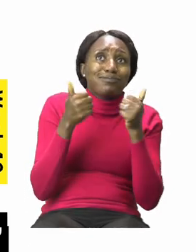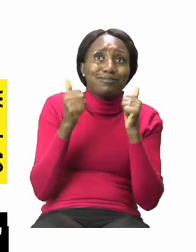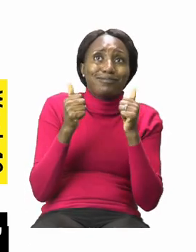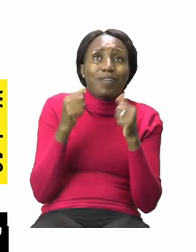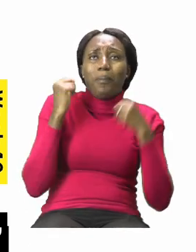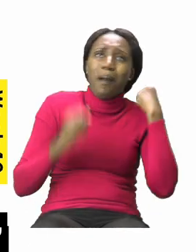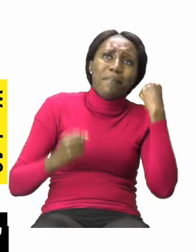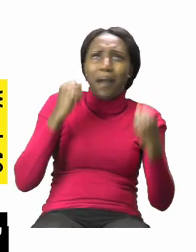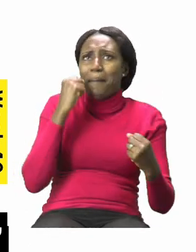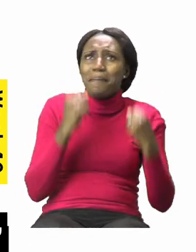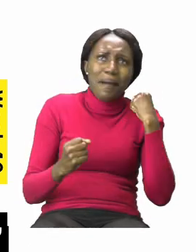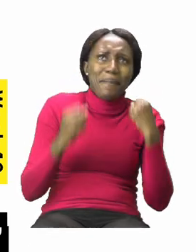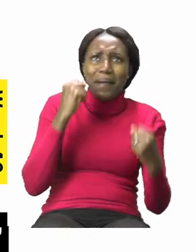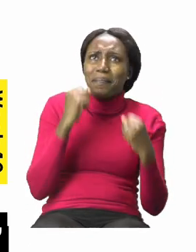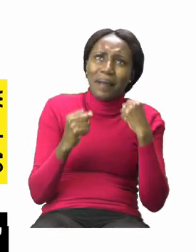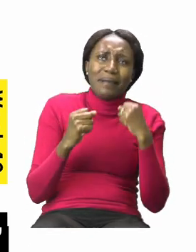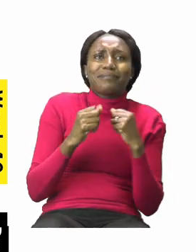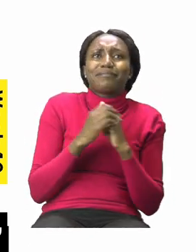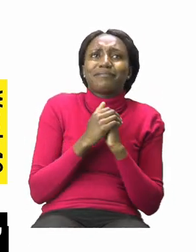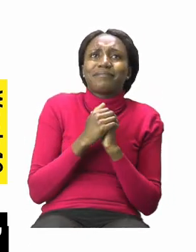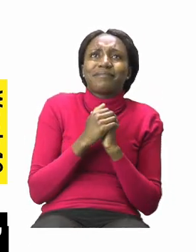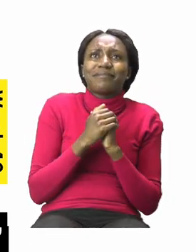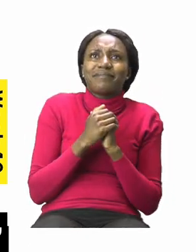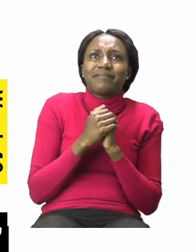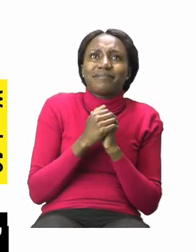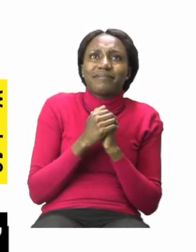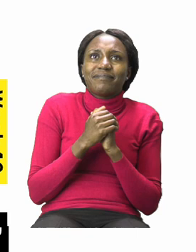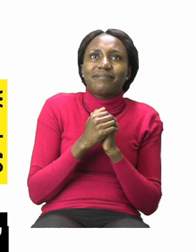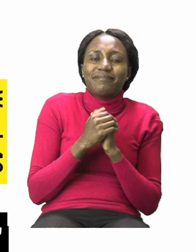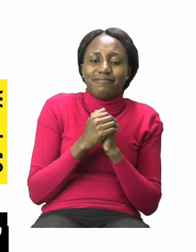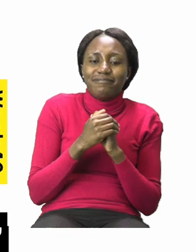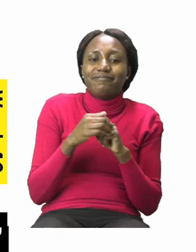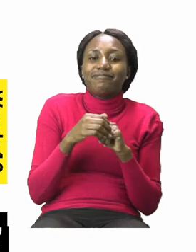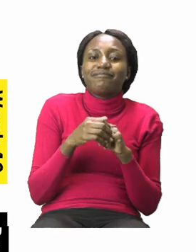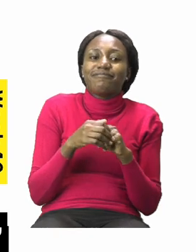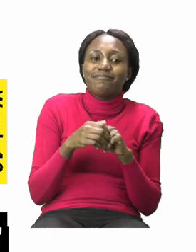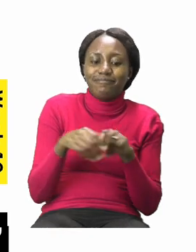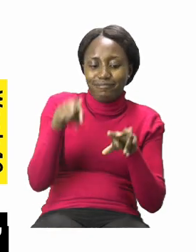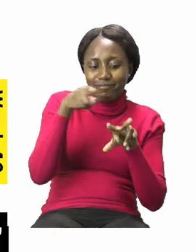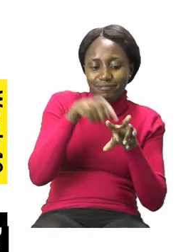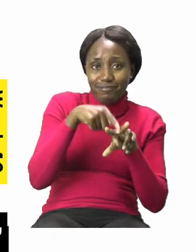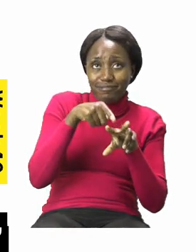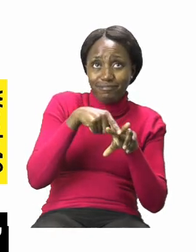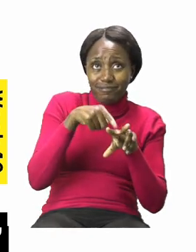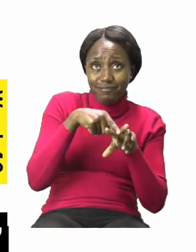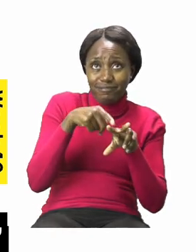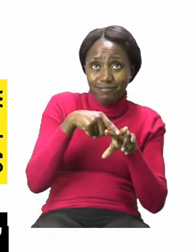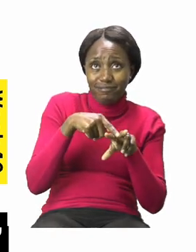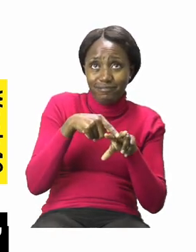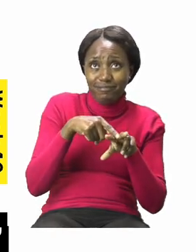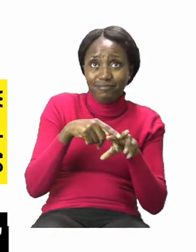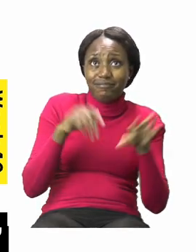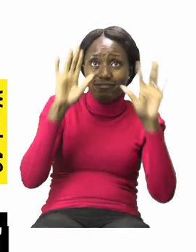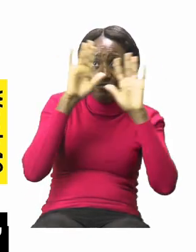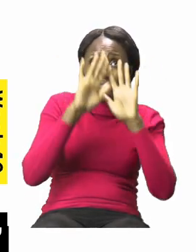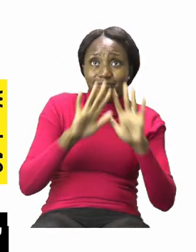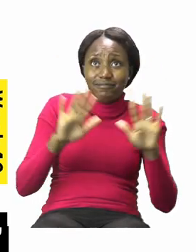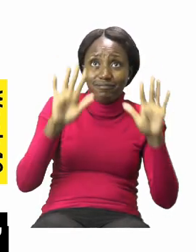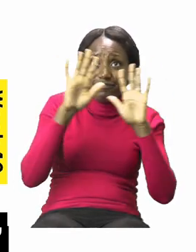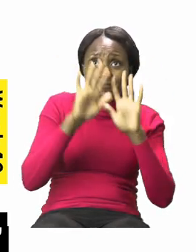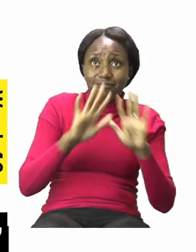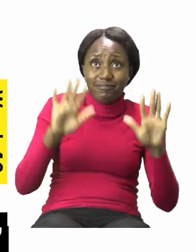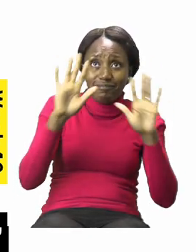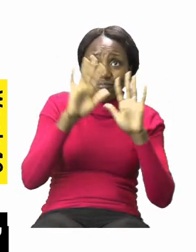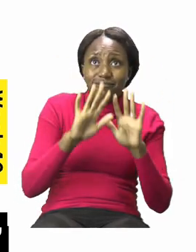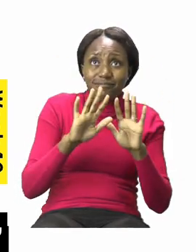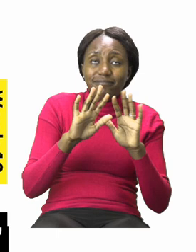feel cool. So we are definitely going to colour the shoes the flip-flops or the slippers. We are colouring